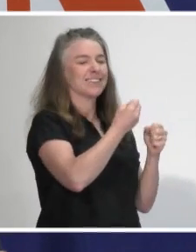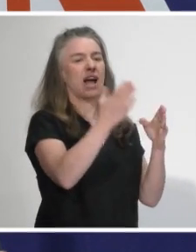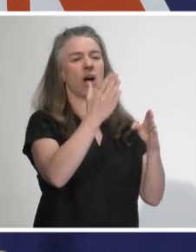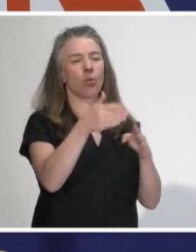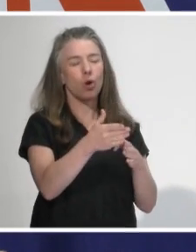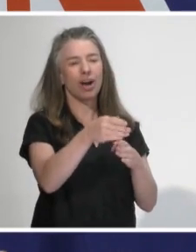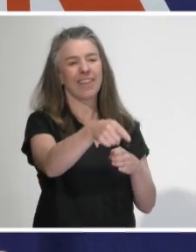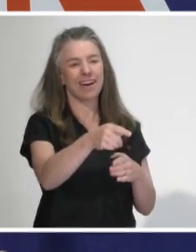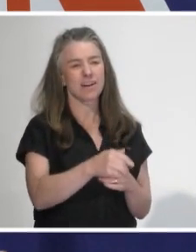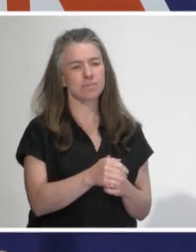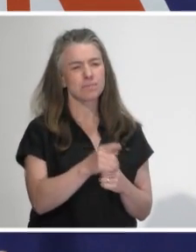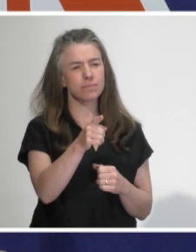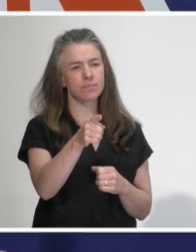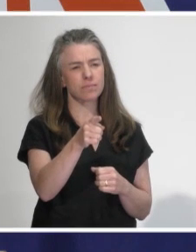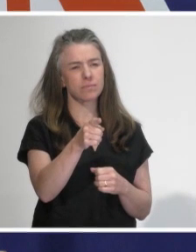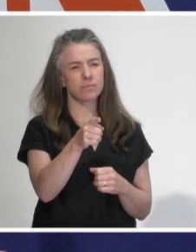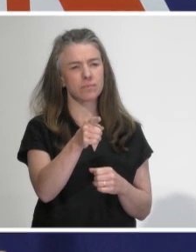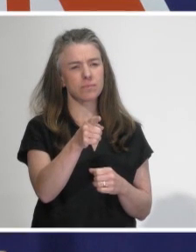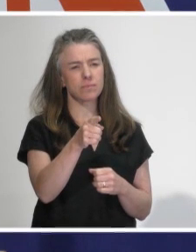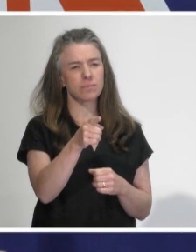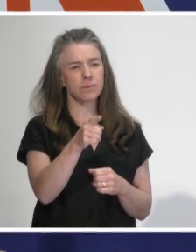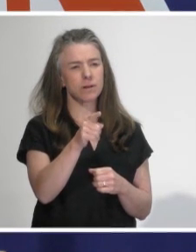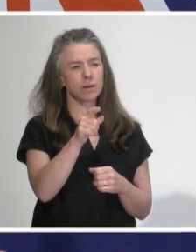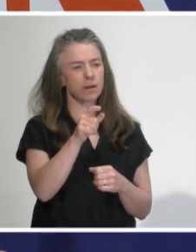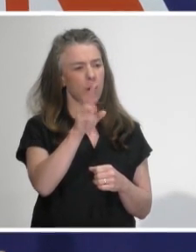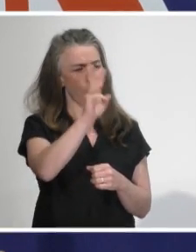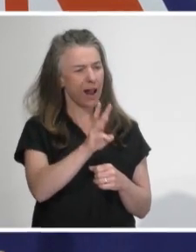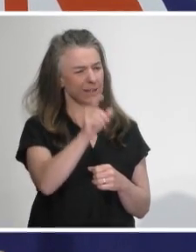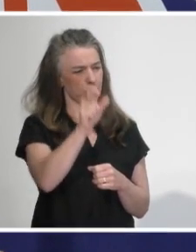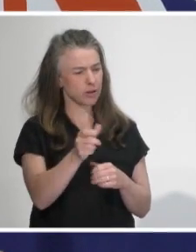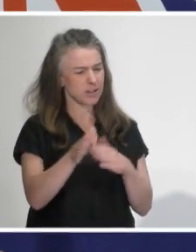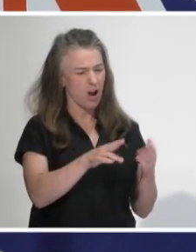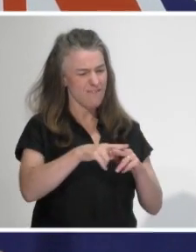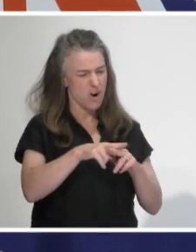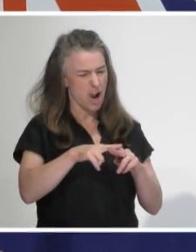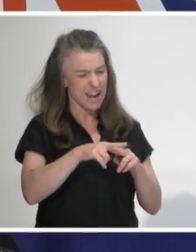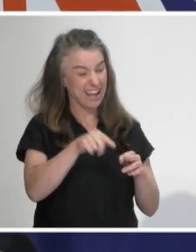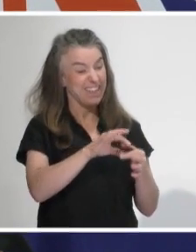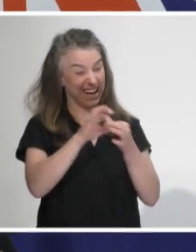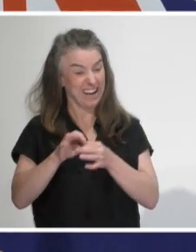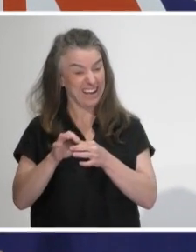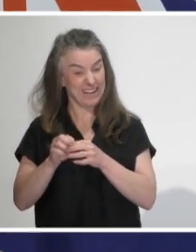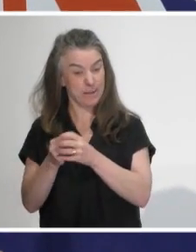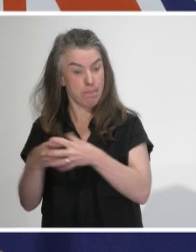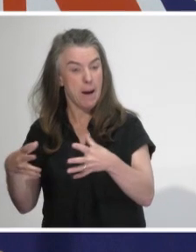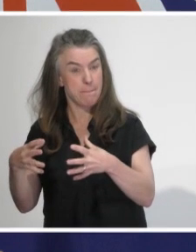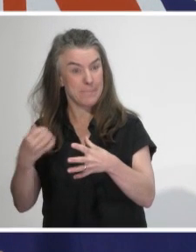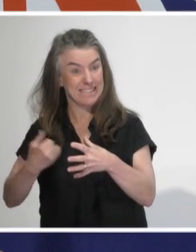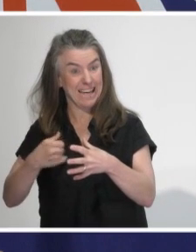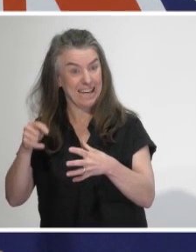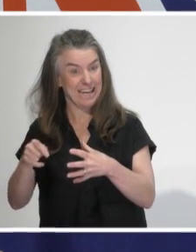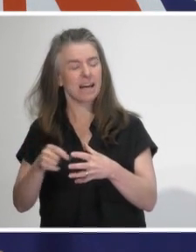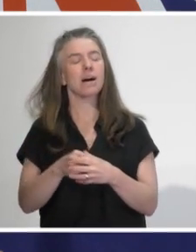associated with the person in Wellington who died on Friday? Yes, so what I can say about that is that